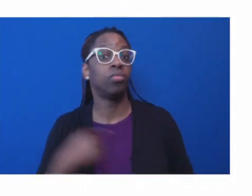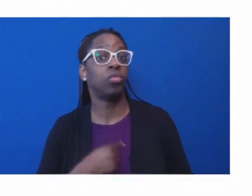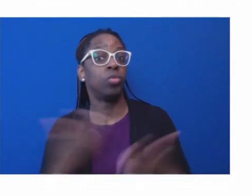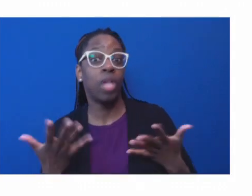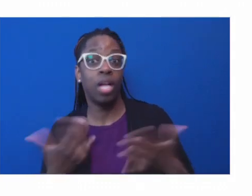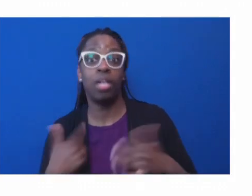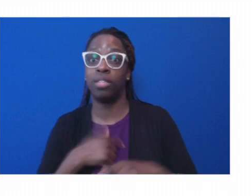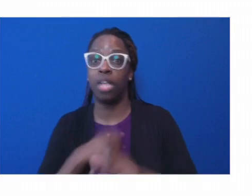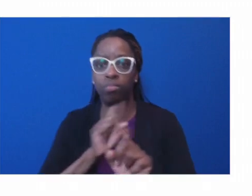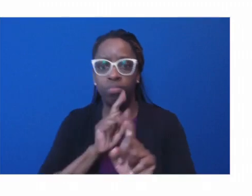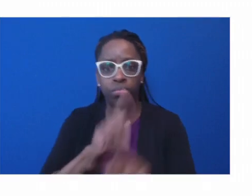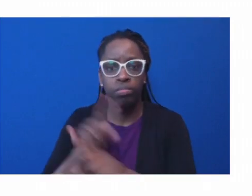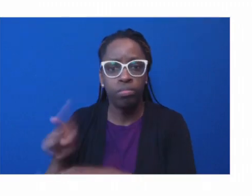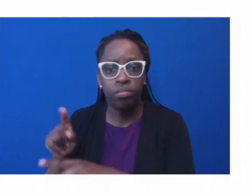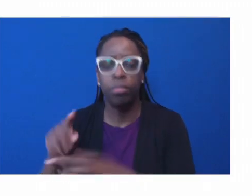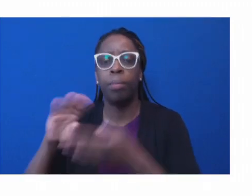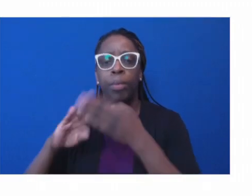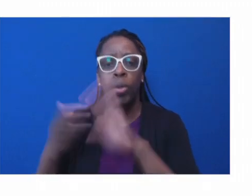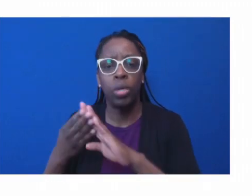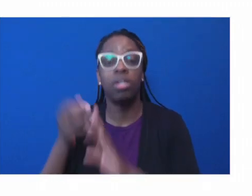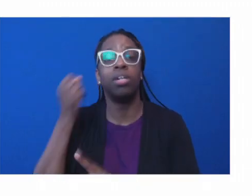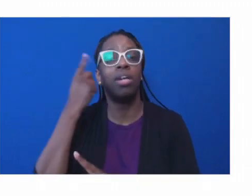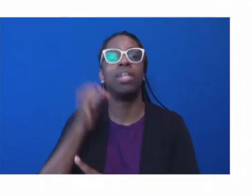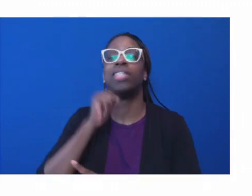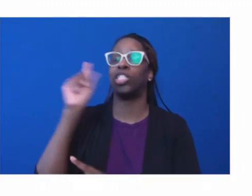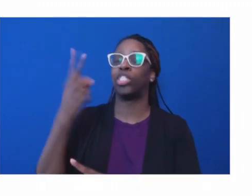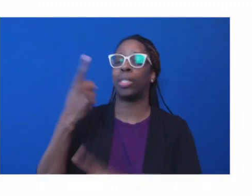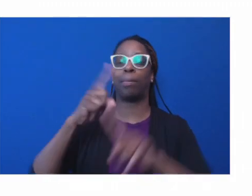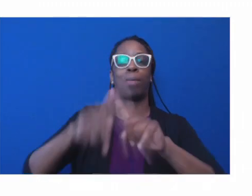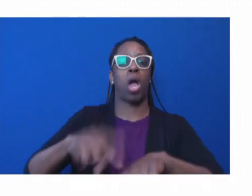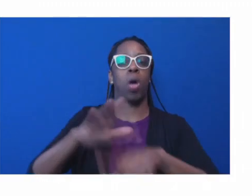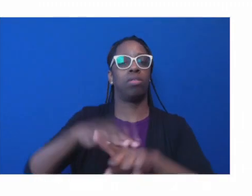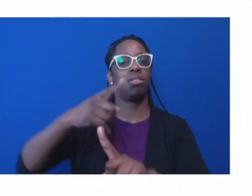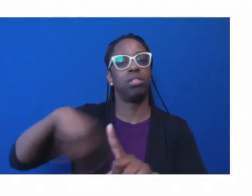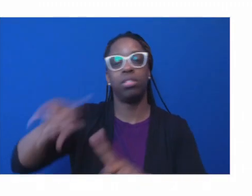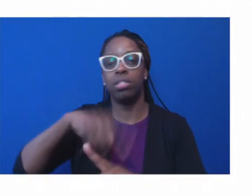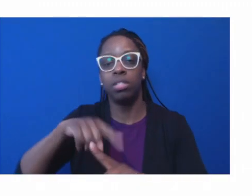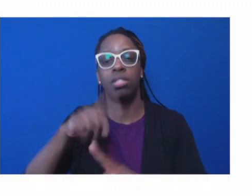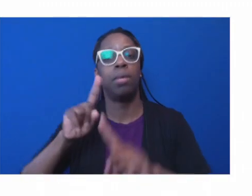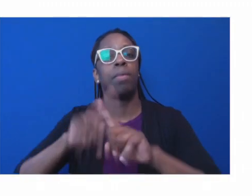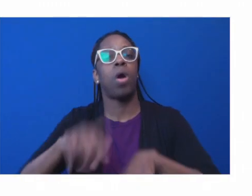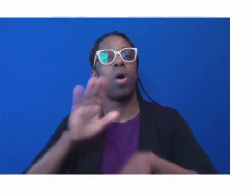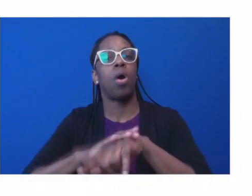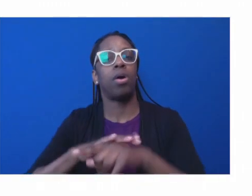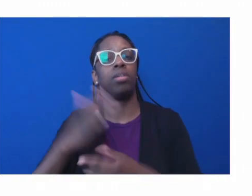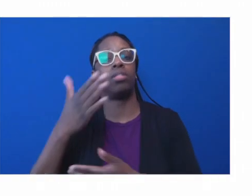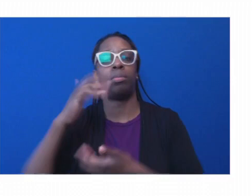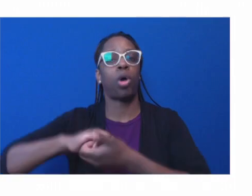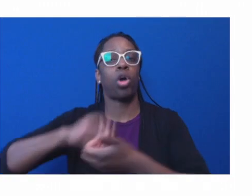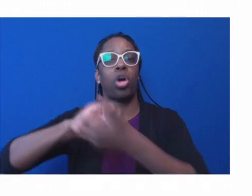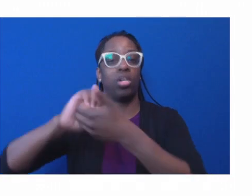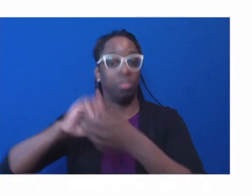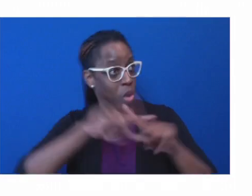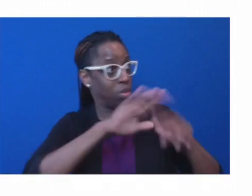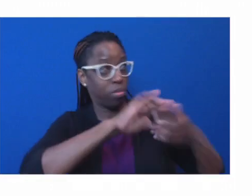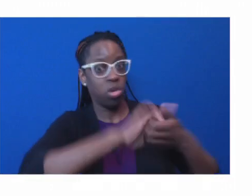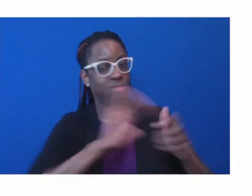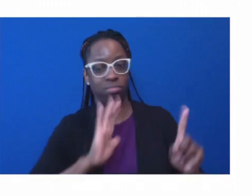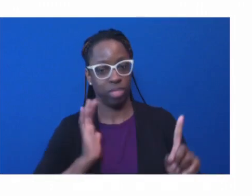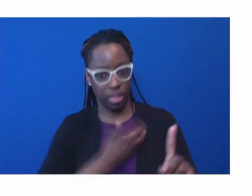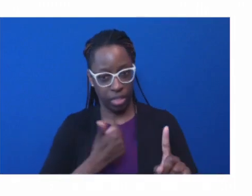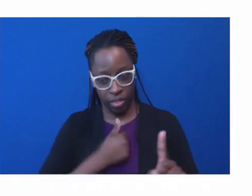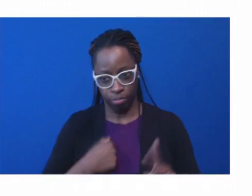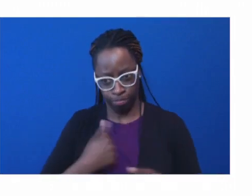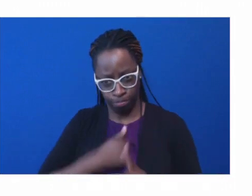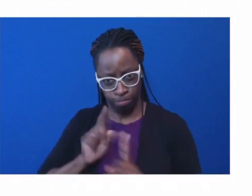partners themselves. And that has been really very important as part of an overall goal with a task force that has really allowed